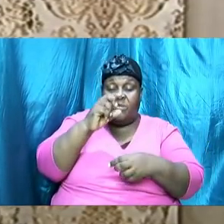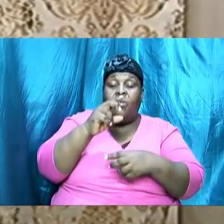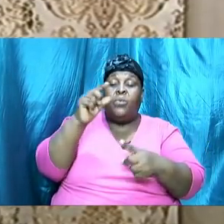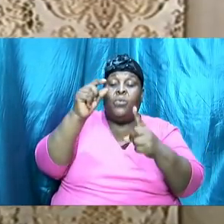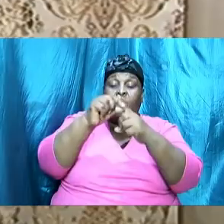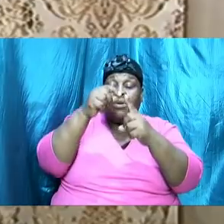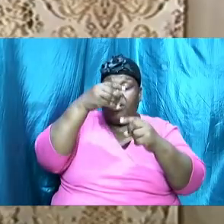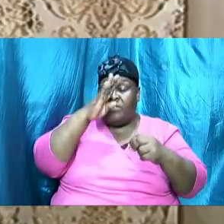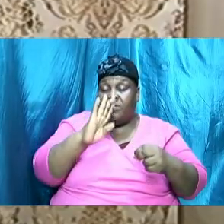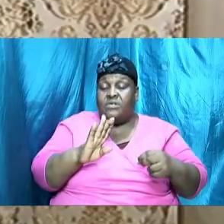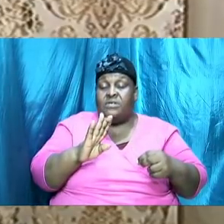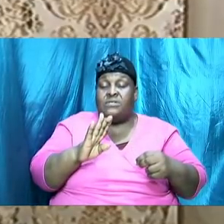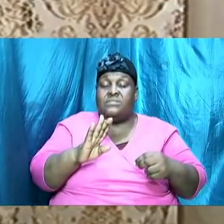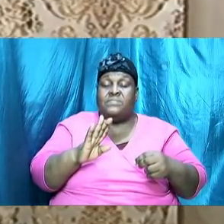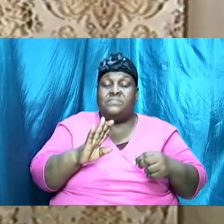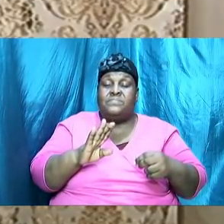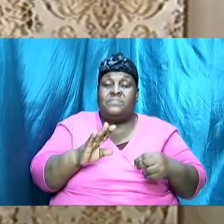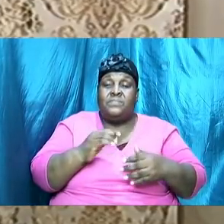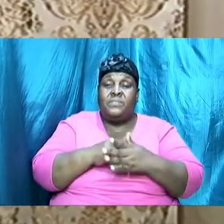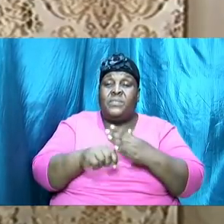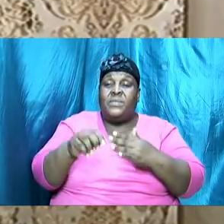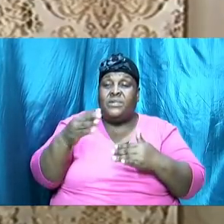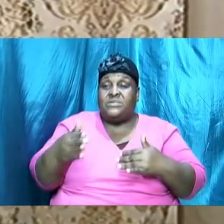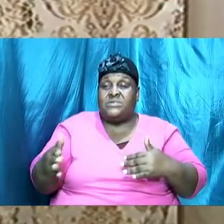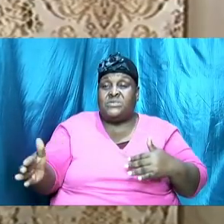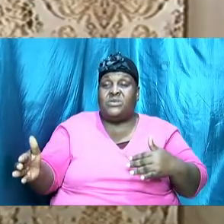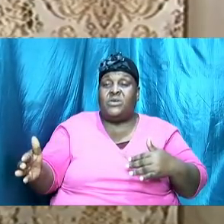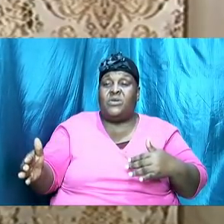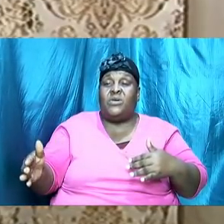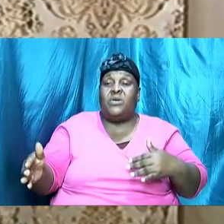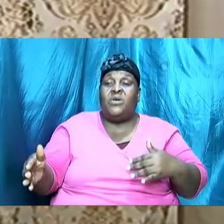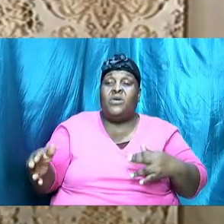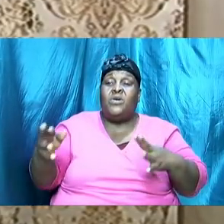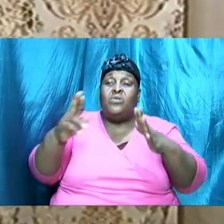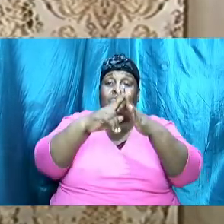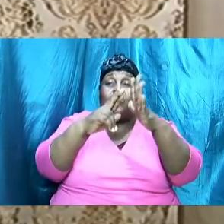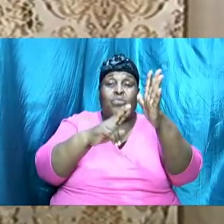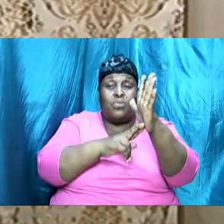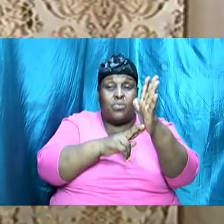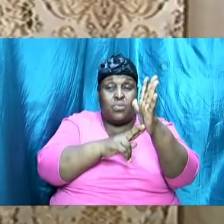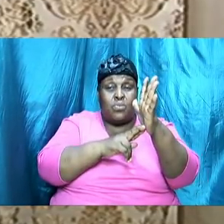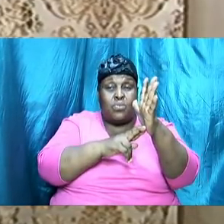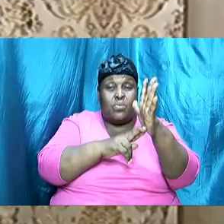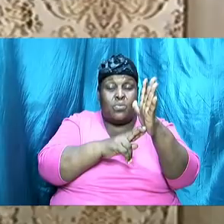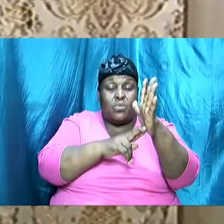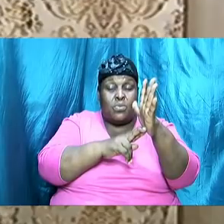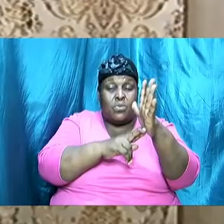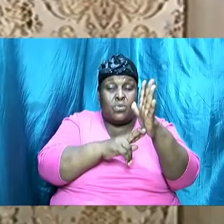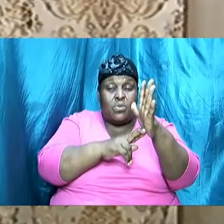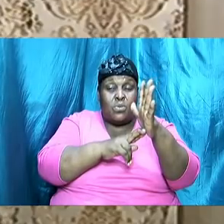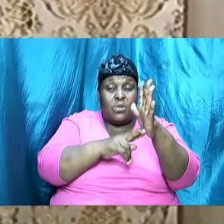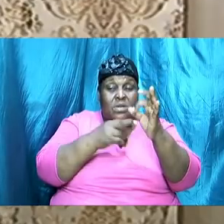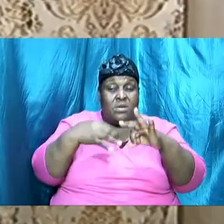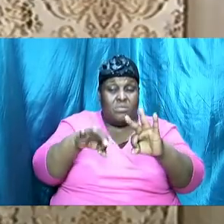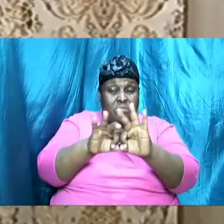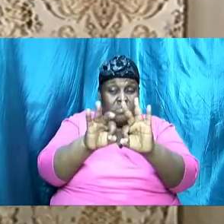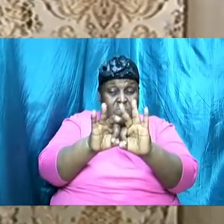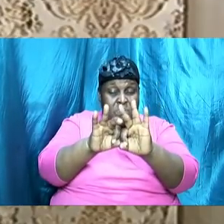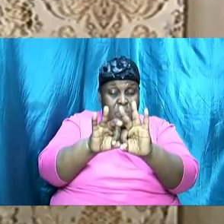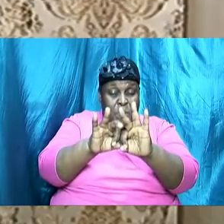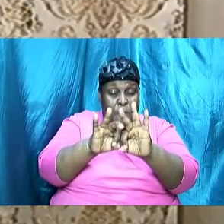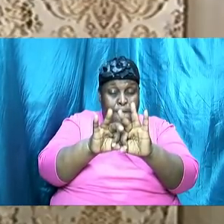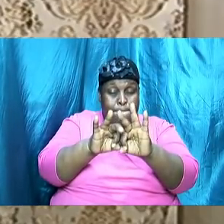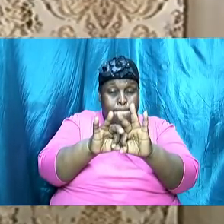there are some basic ground rules, some fundamentals, some foundational things